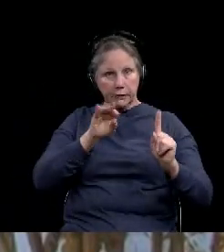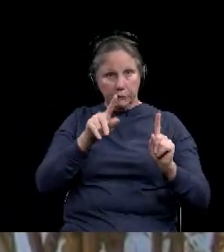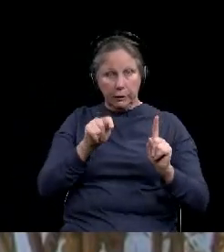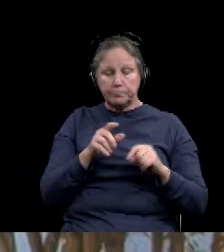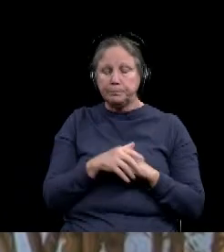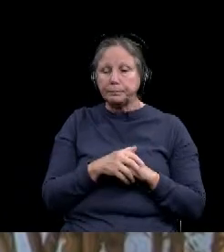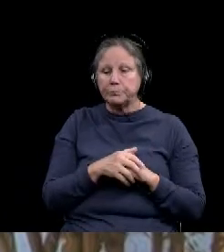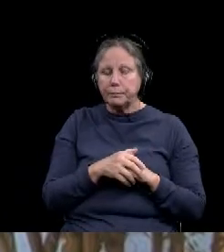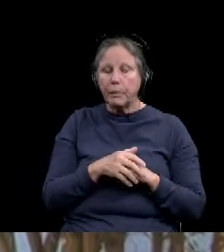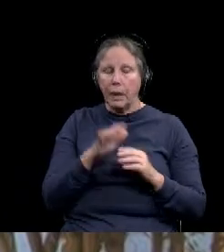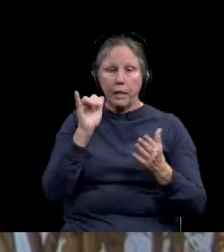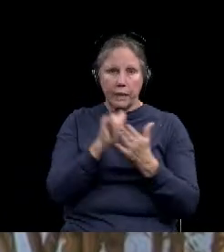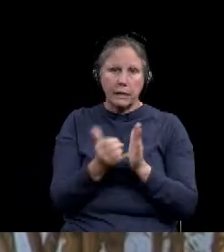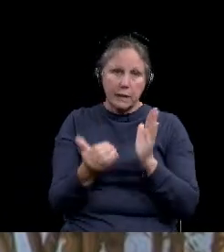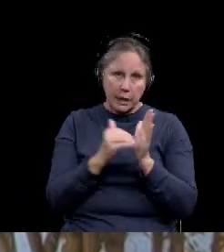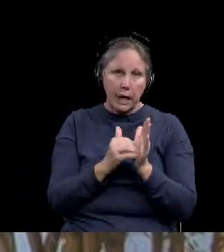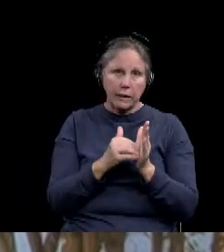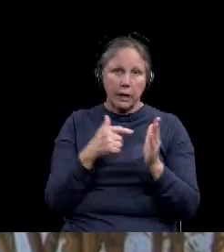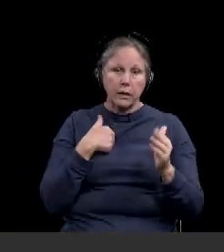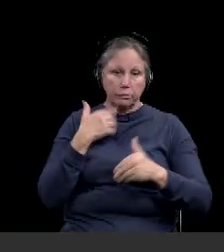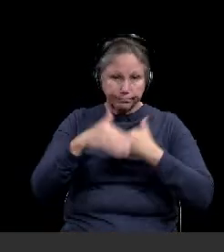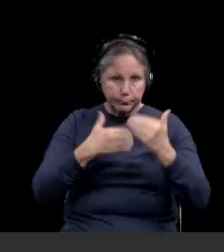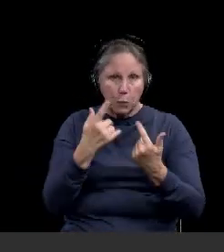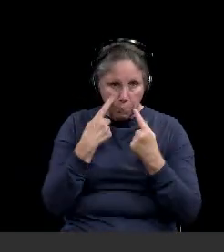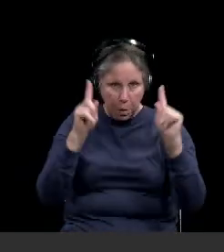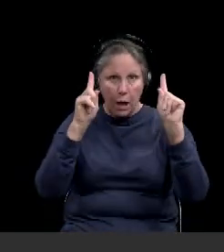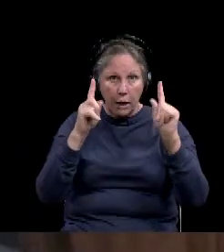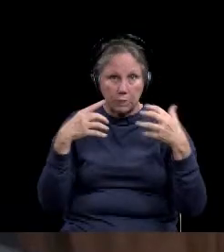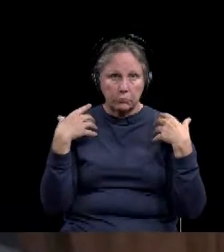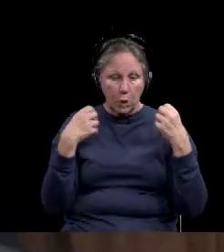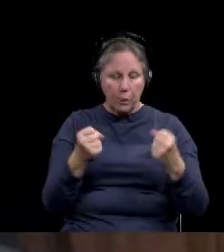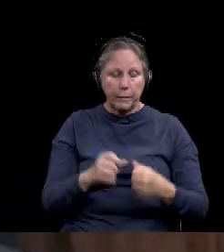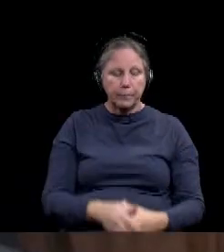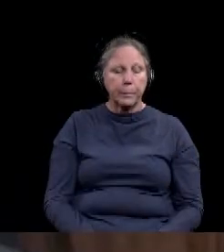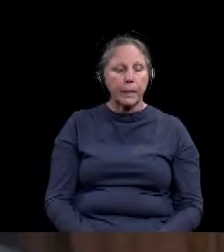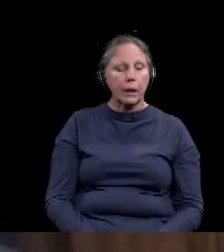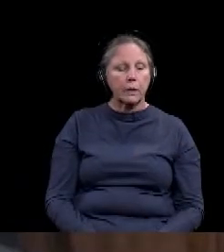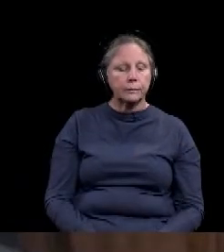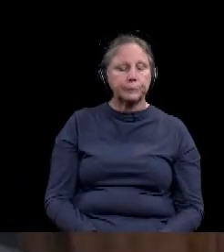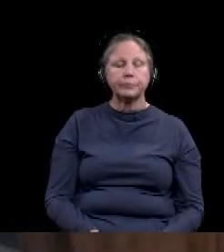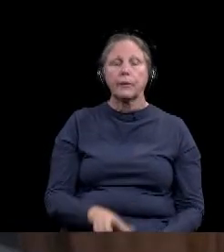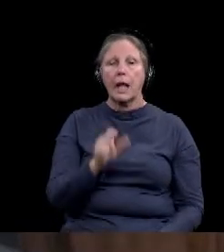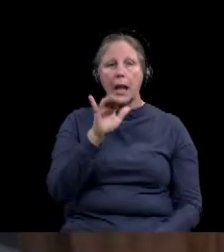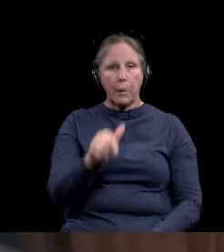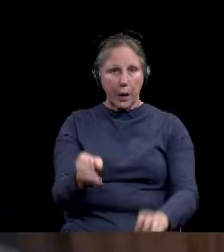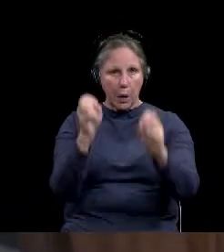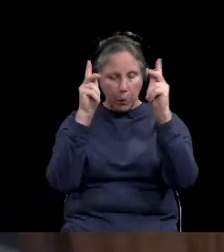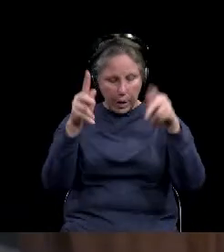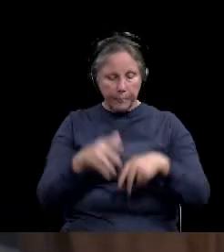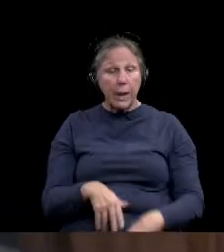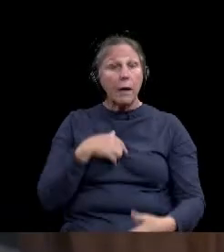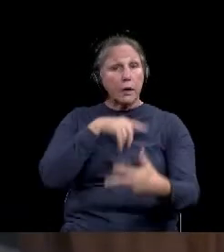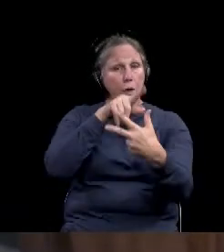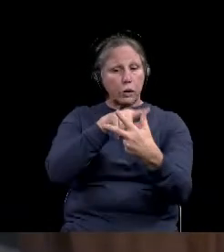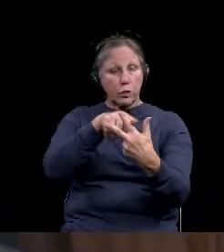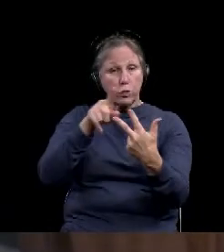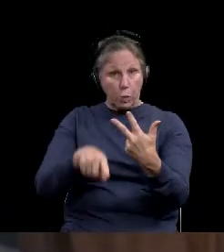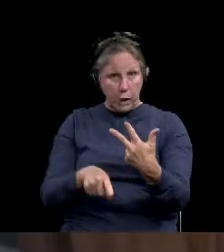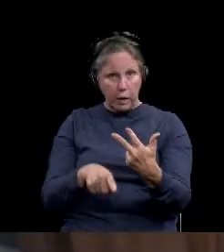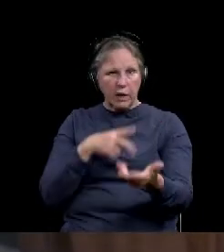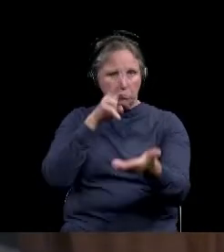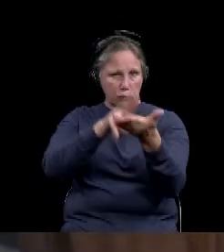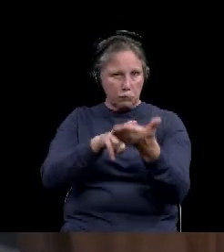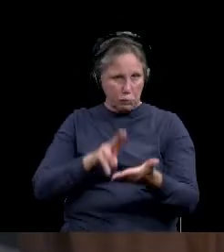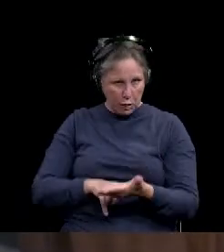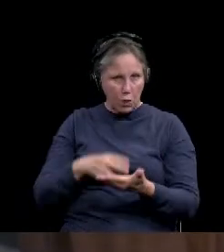Um, that's again, how we're going to get through this. All righty. All right. Let's go to the media. We have three representatives, uh, that signed up to